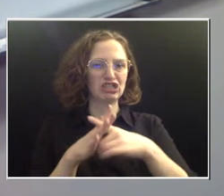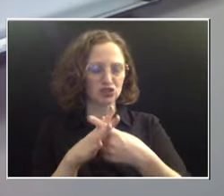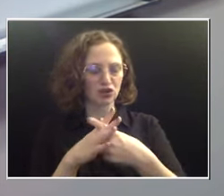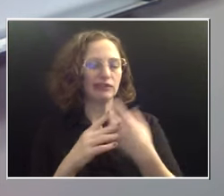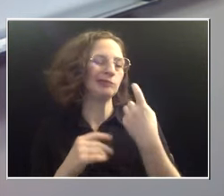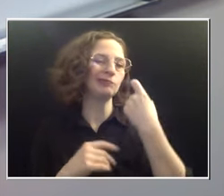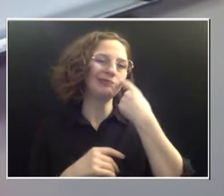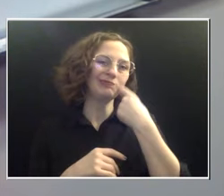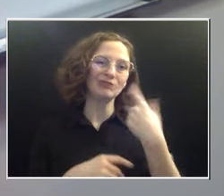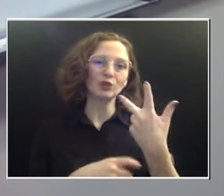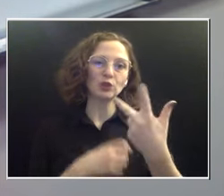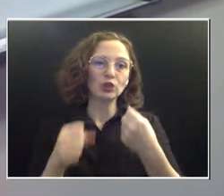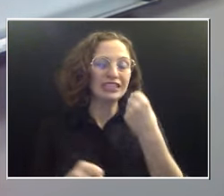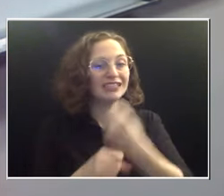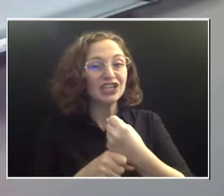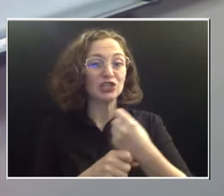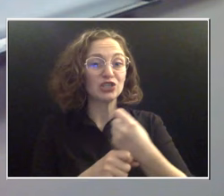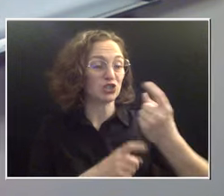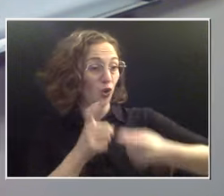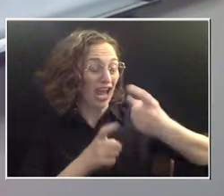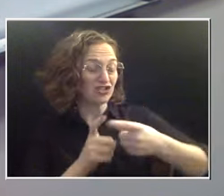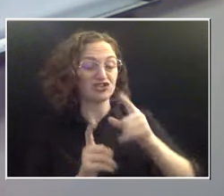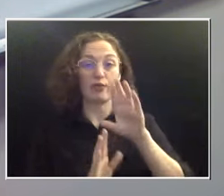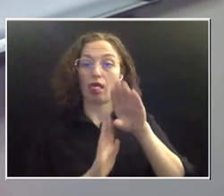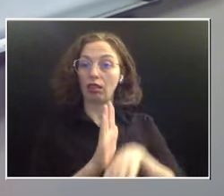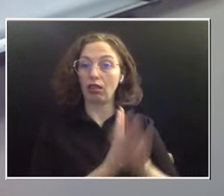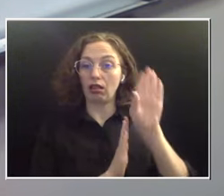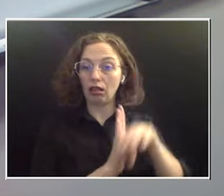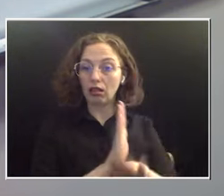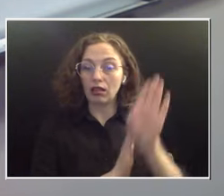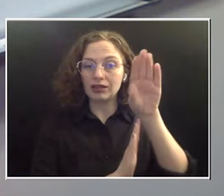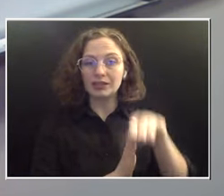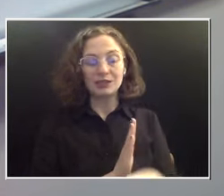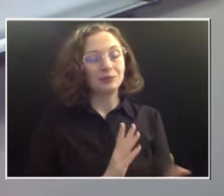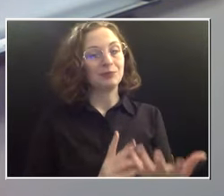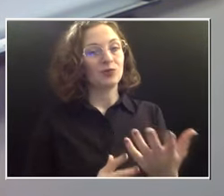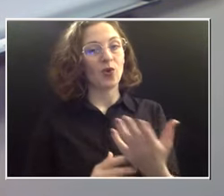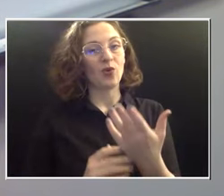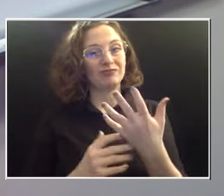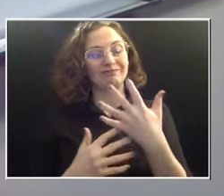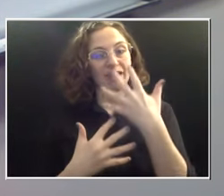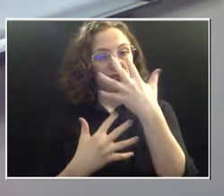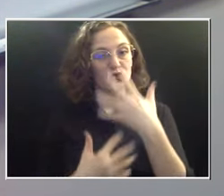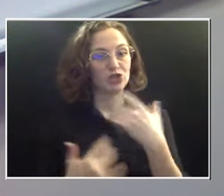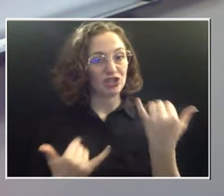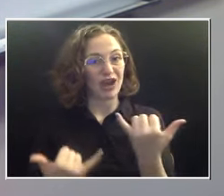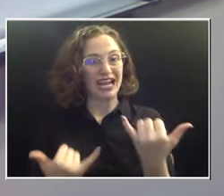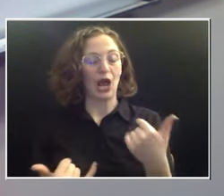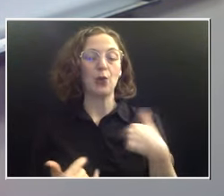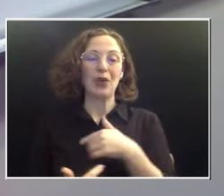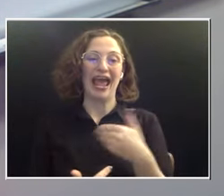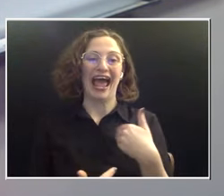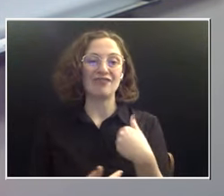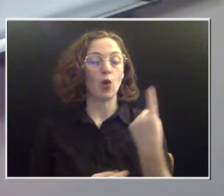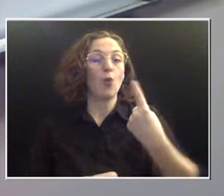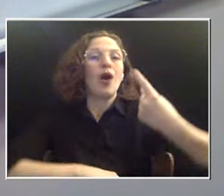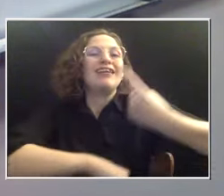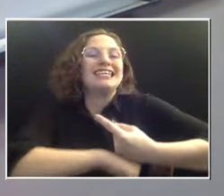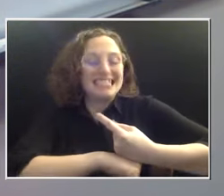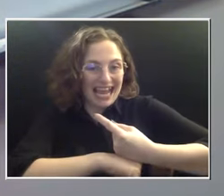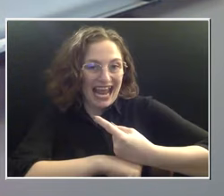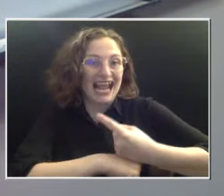unfortunately, we haven't leveled out. So we are sitting at about a one-day supply of O-neg and O-positive right now.